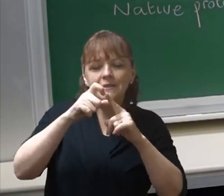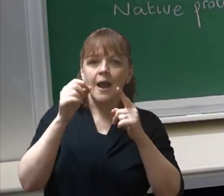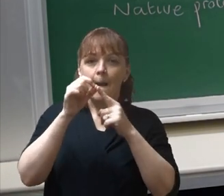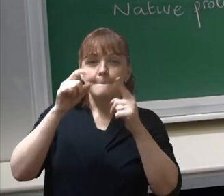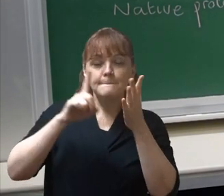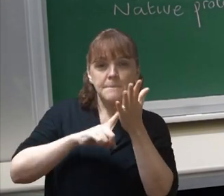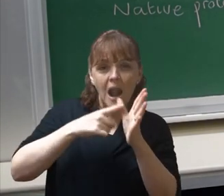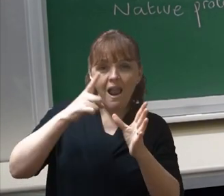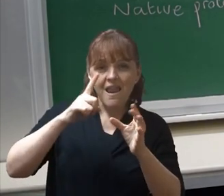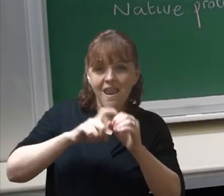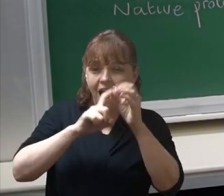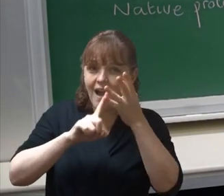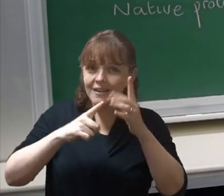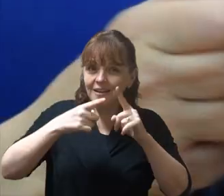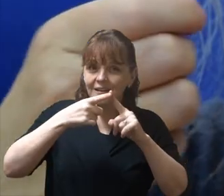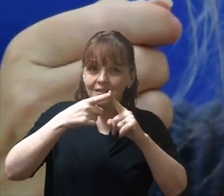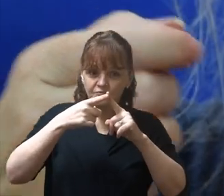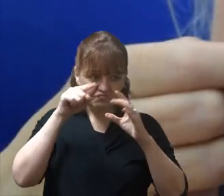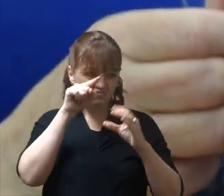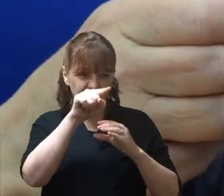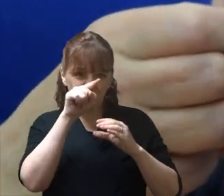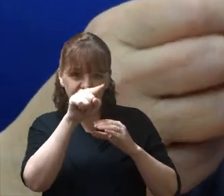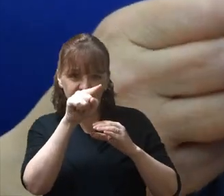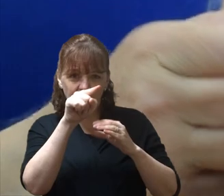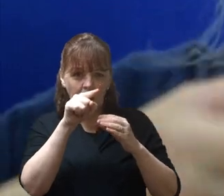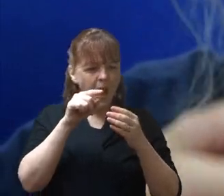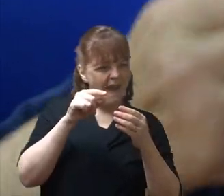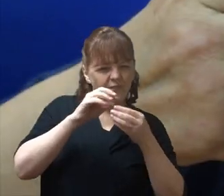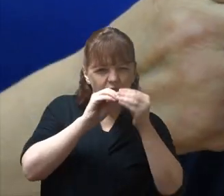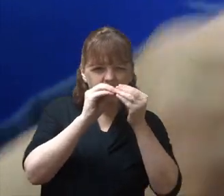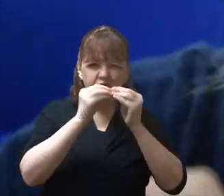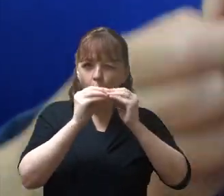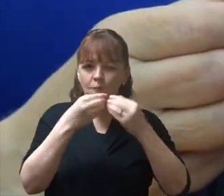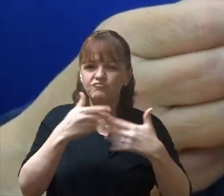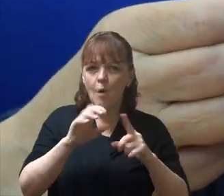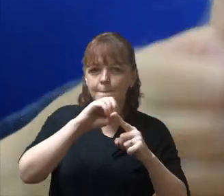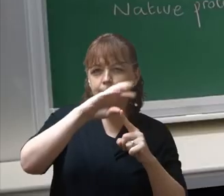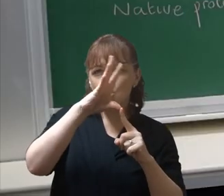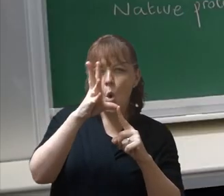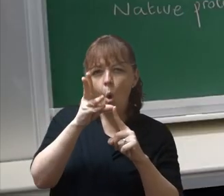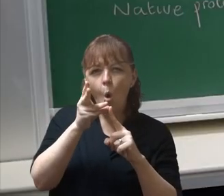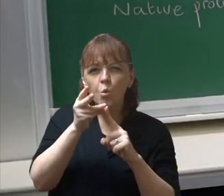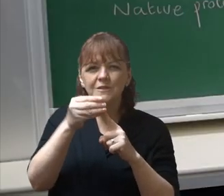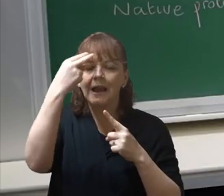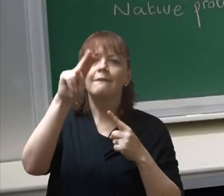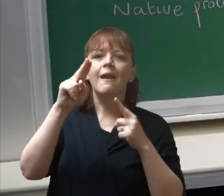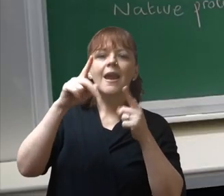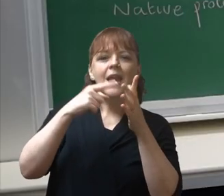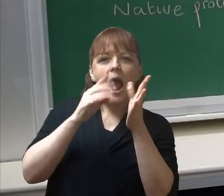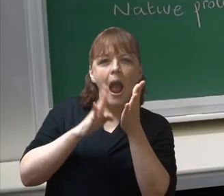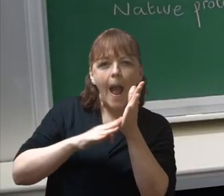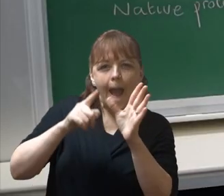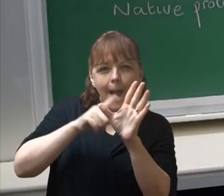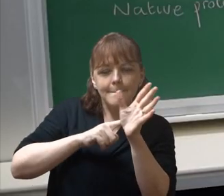In the brain If an amyloid plaque A structure you'll recognise Is stuck in your teeth Full of amyloid